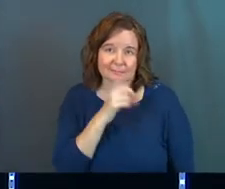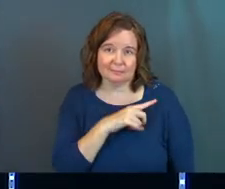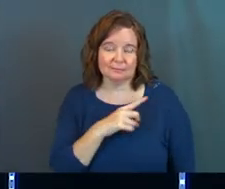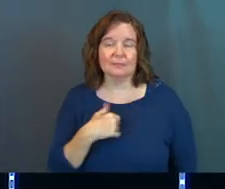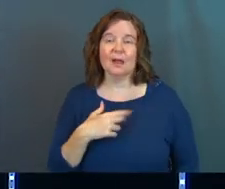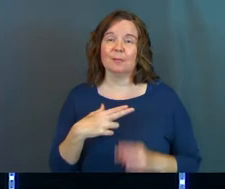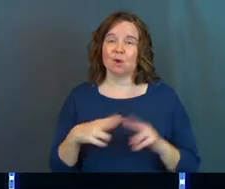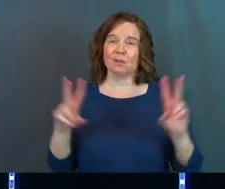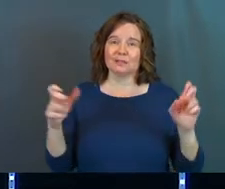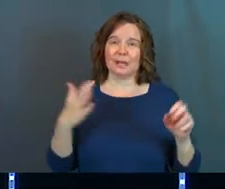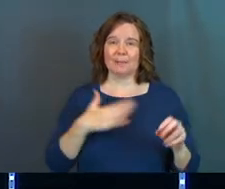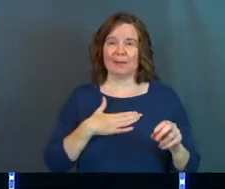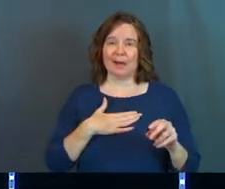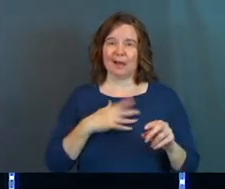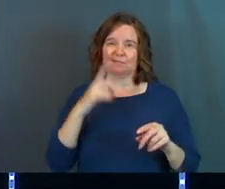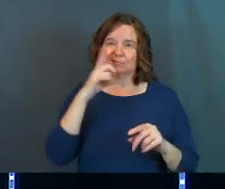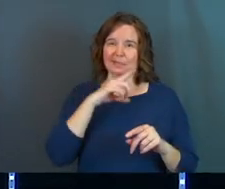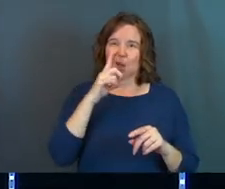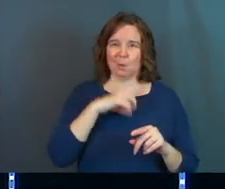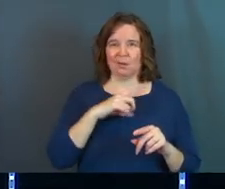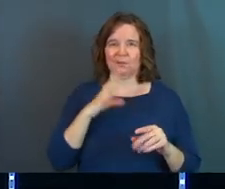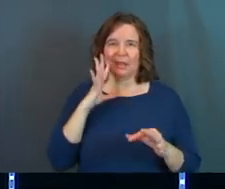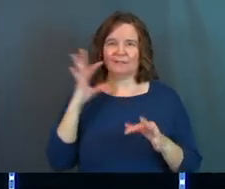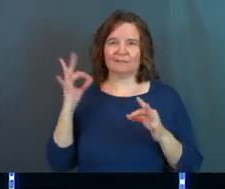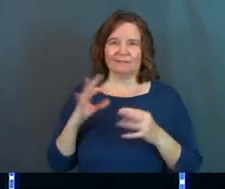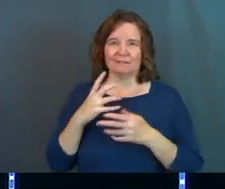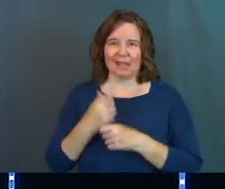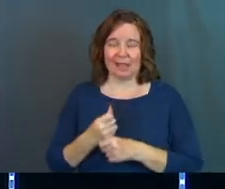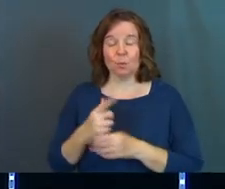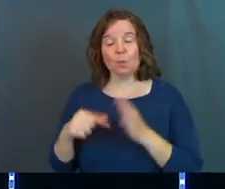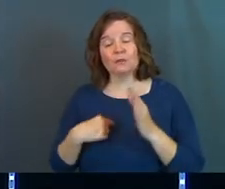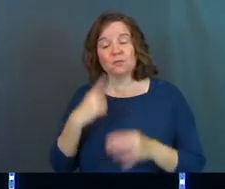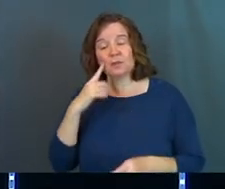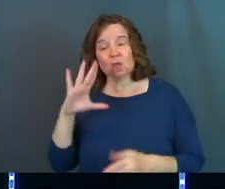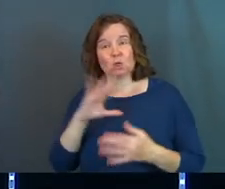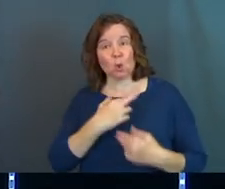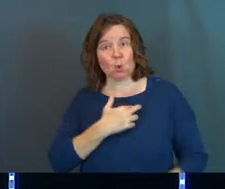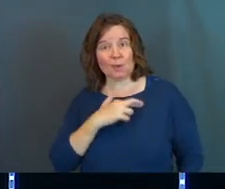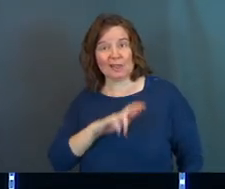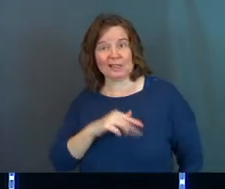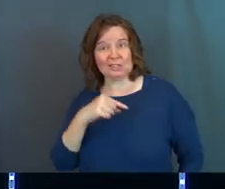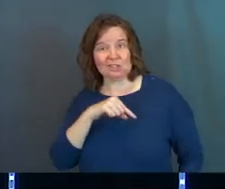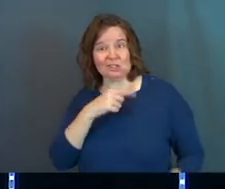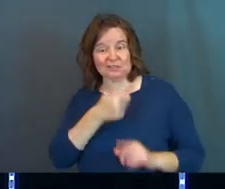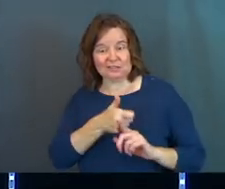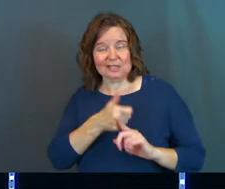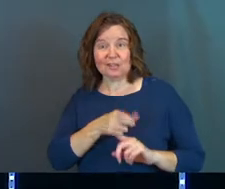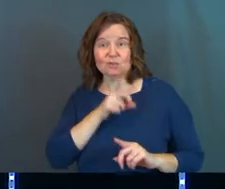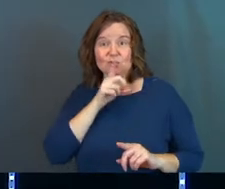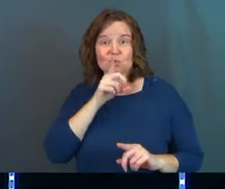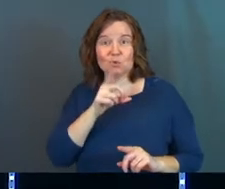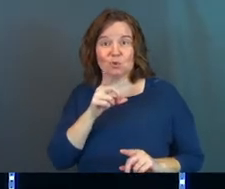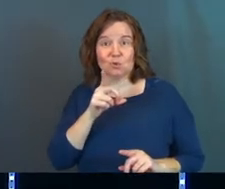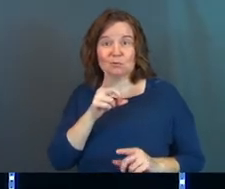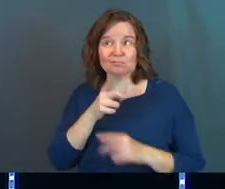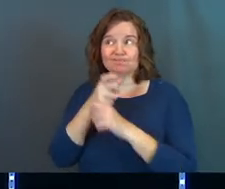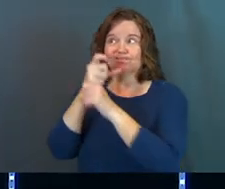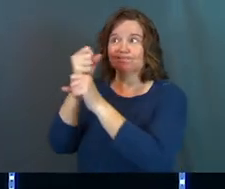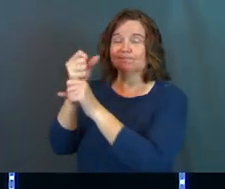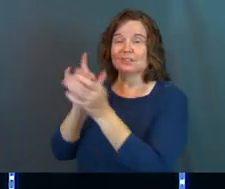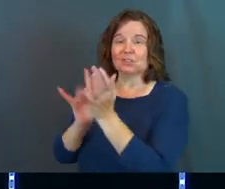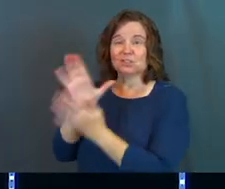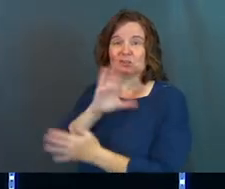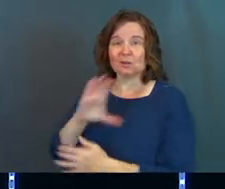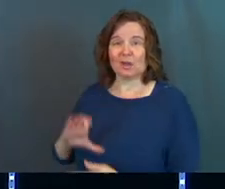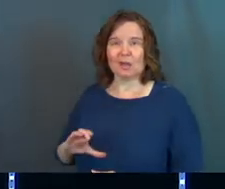We call in this series, My Counterfeit Faith. What if you think that your religion is a true faith in Jesus Christ,